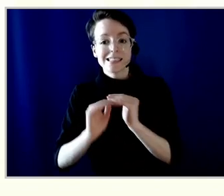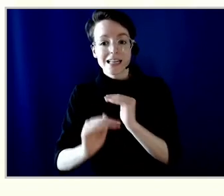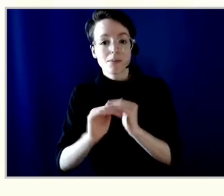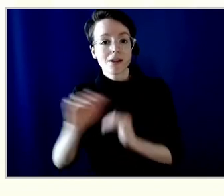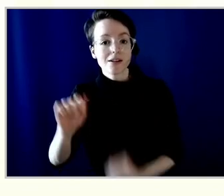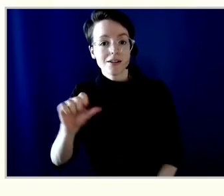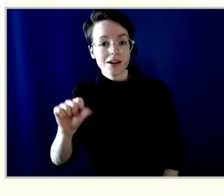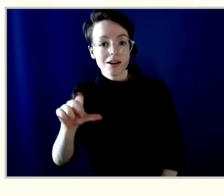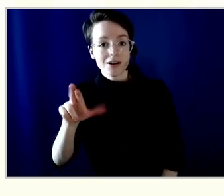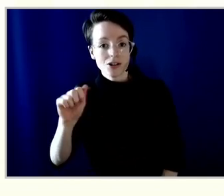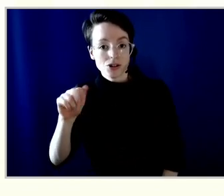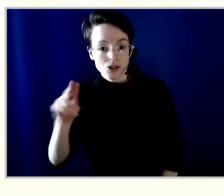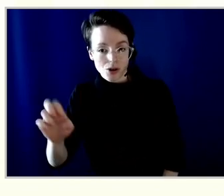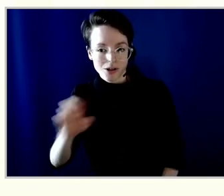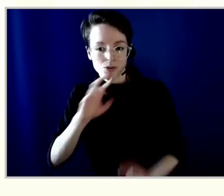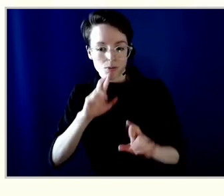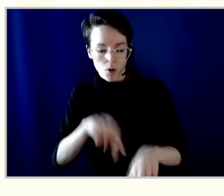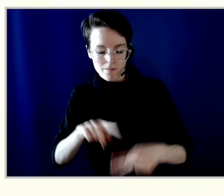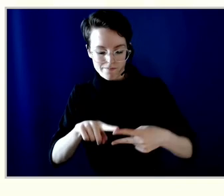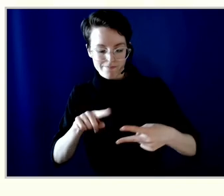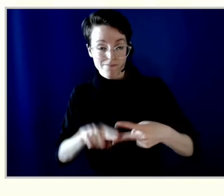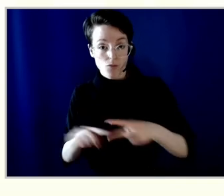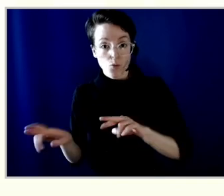icon if you'd like to second this motion.